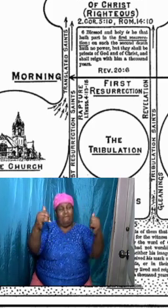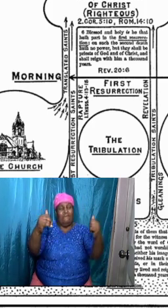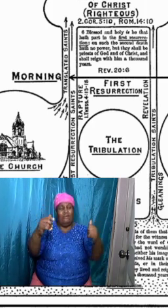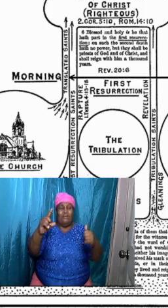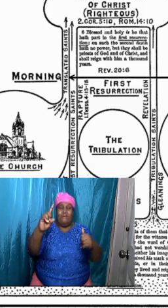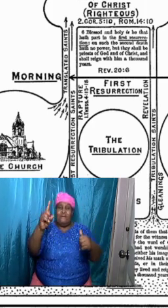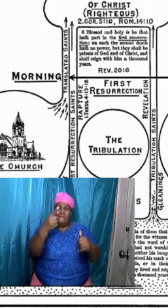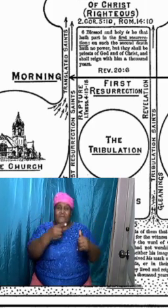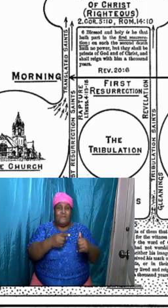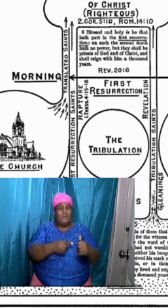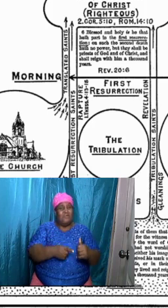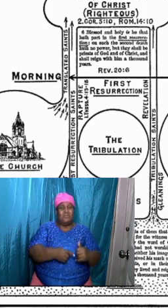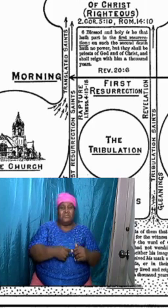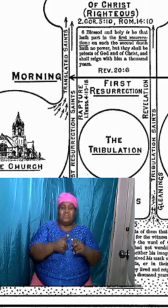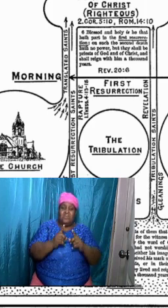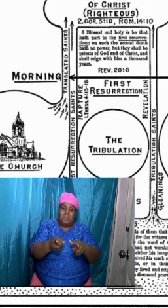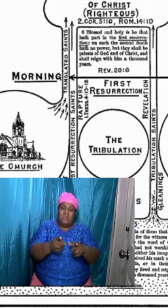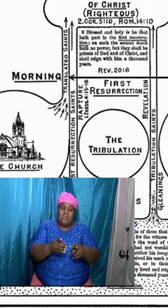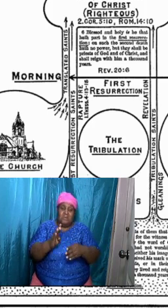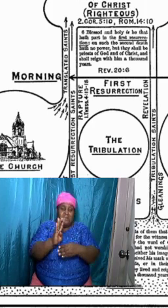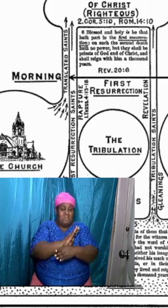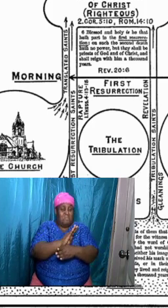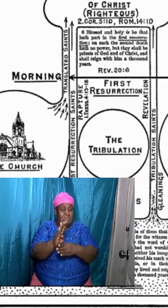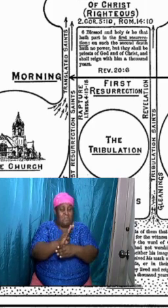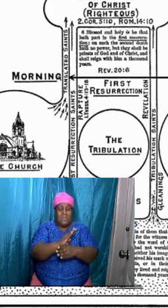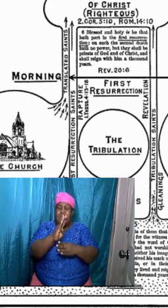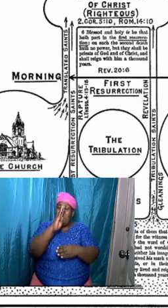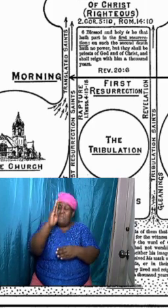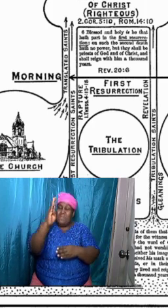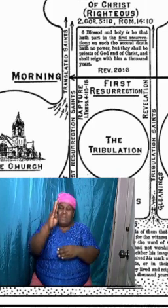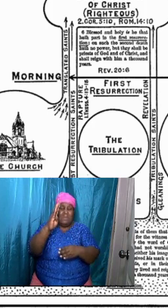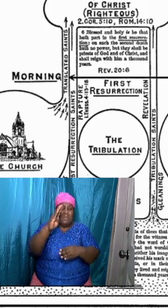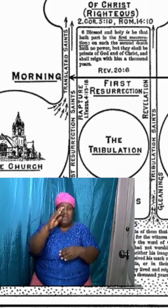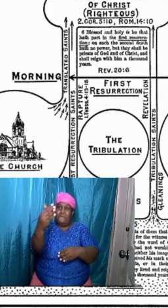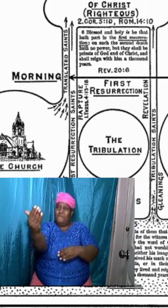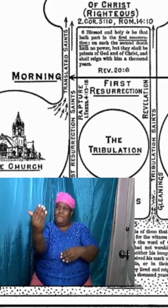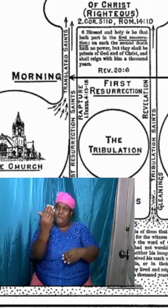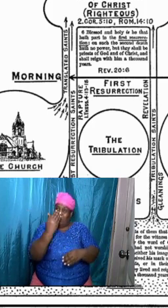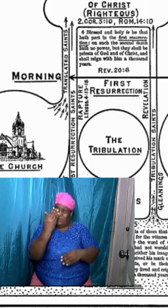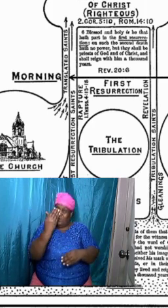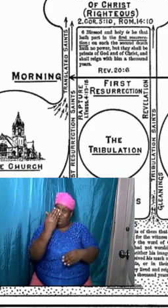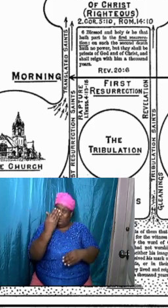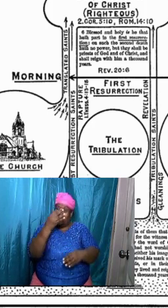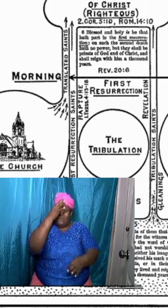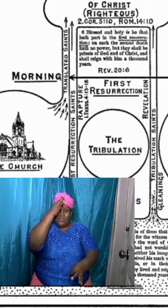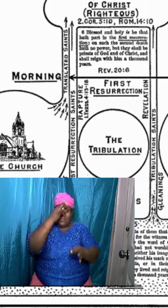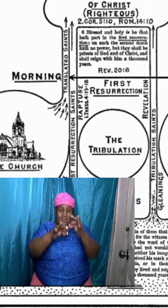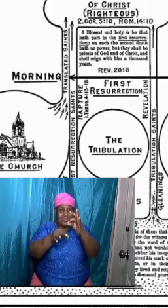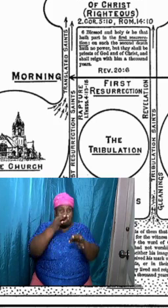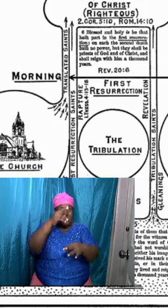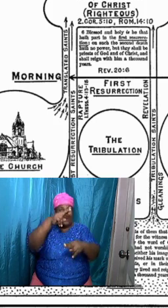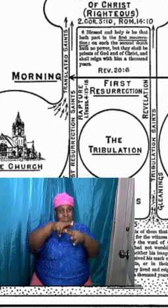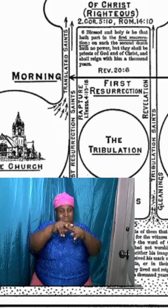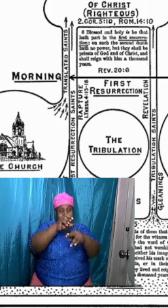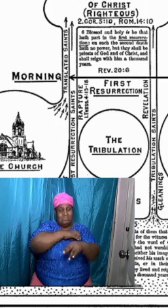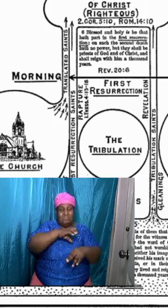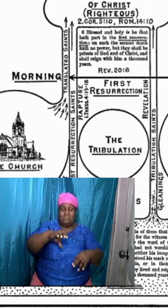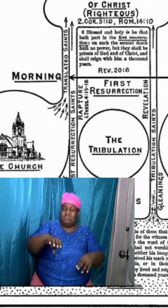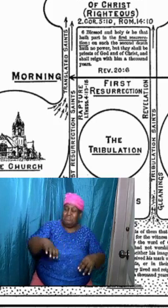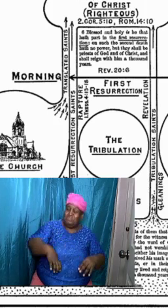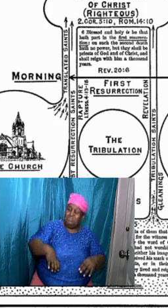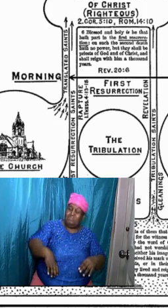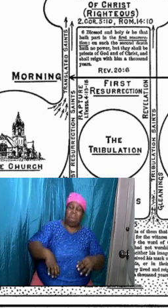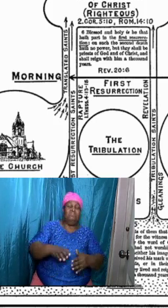we are going to be at the judgment seat of Christ. Paul spoke to the Romans also. And in Romans chapter